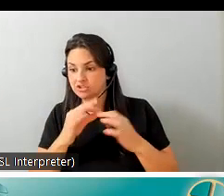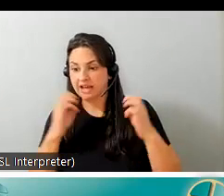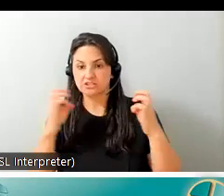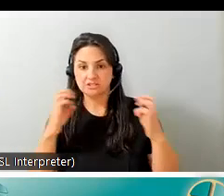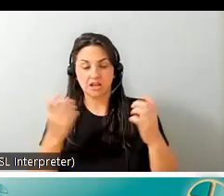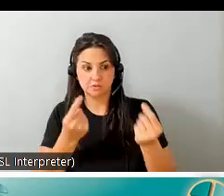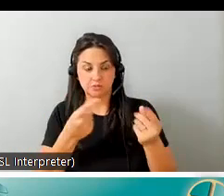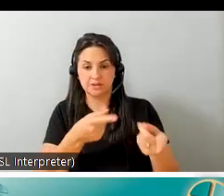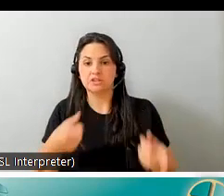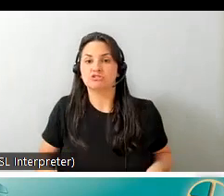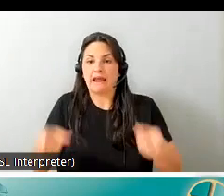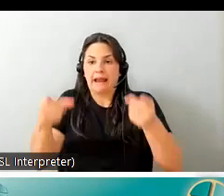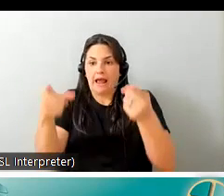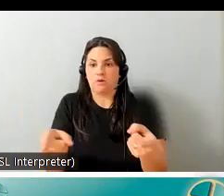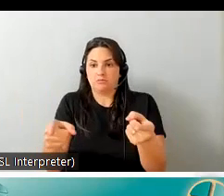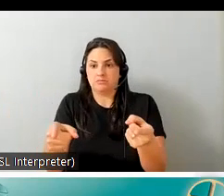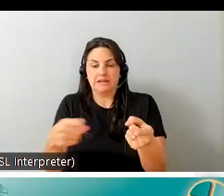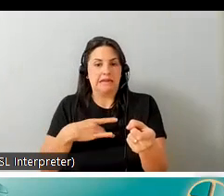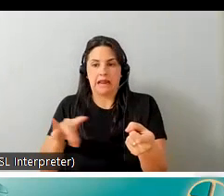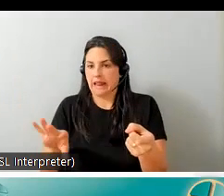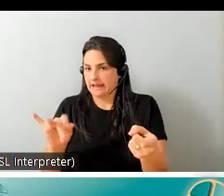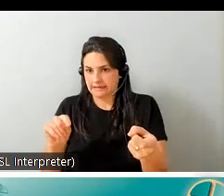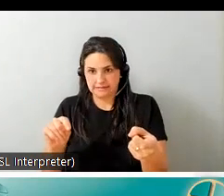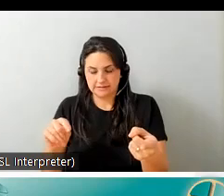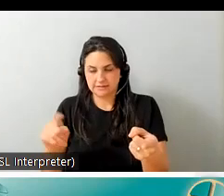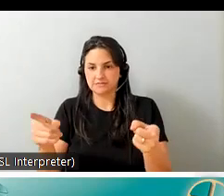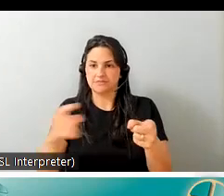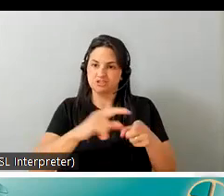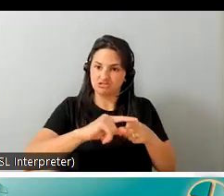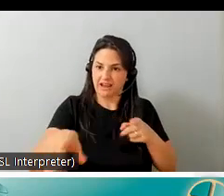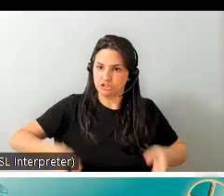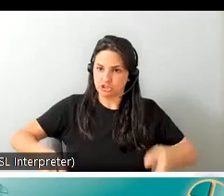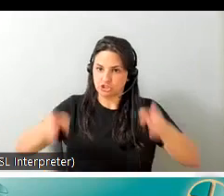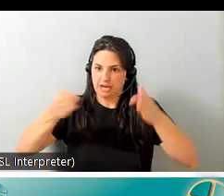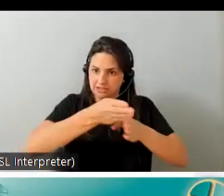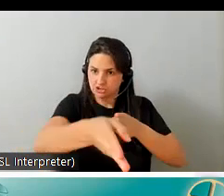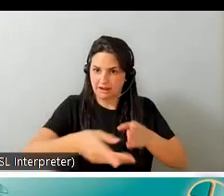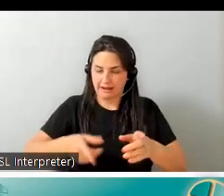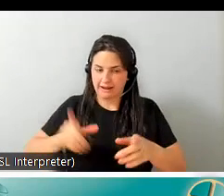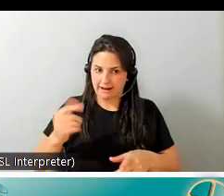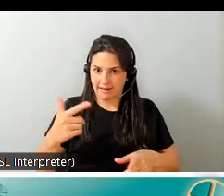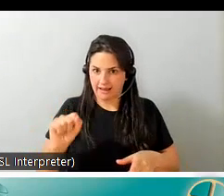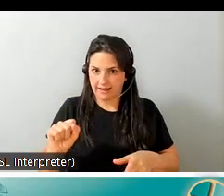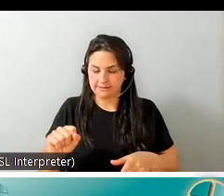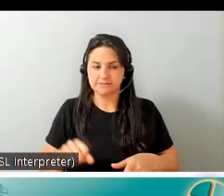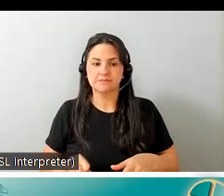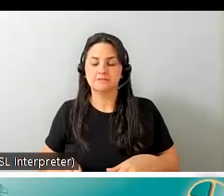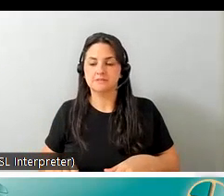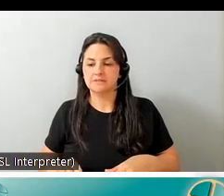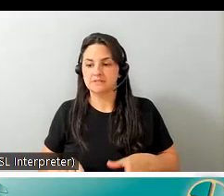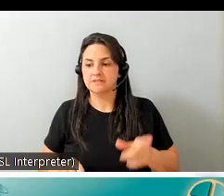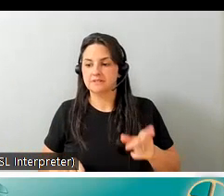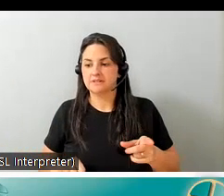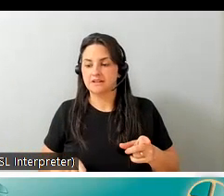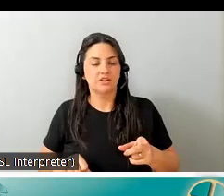out and he didn't like doing it and so what you can't see in this uh inversion because it actually broke and i had to fix it